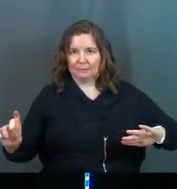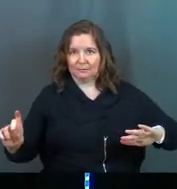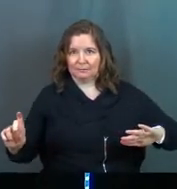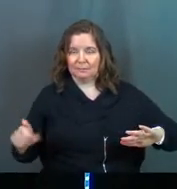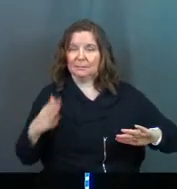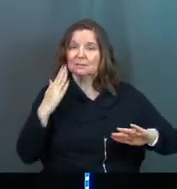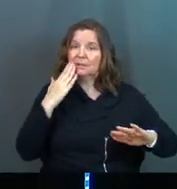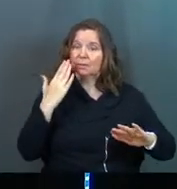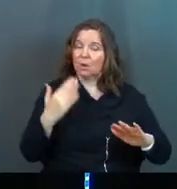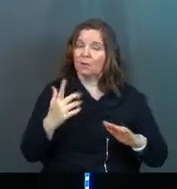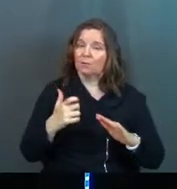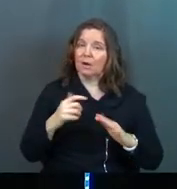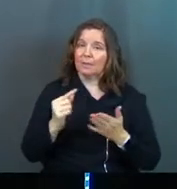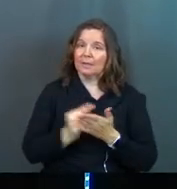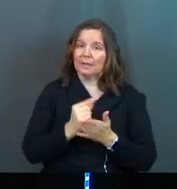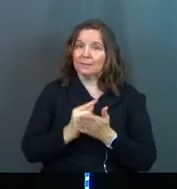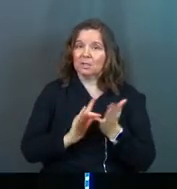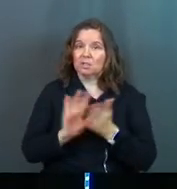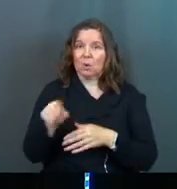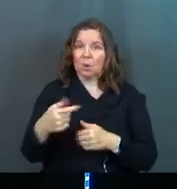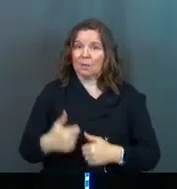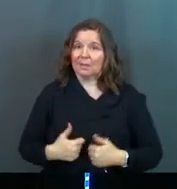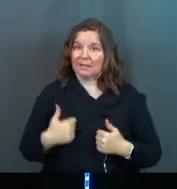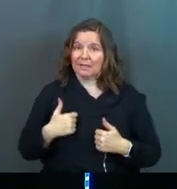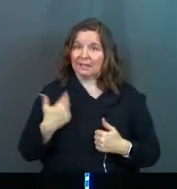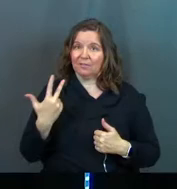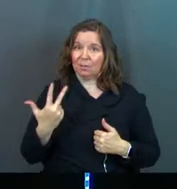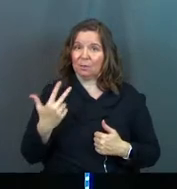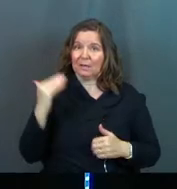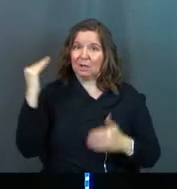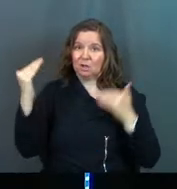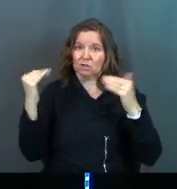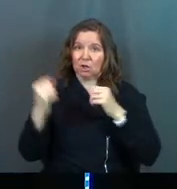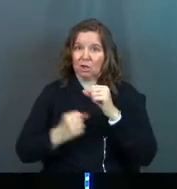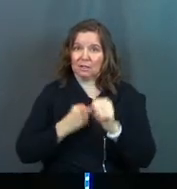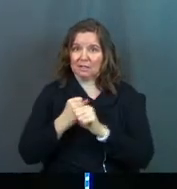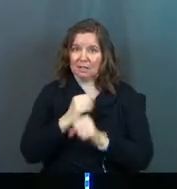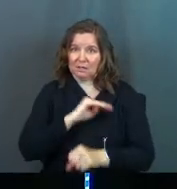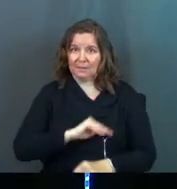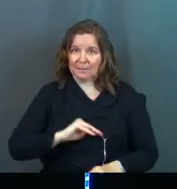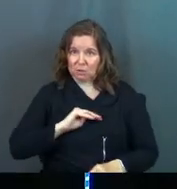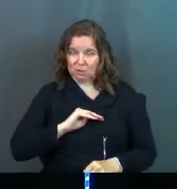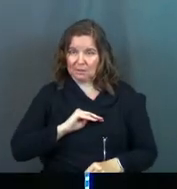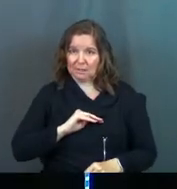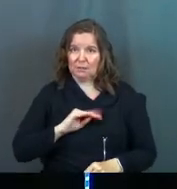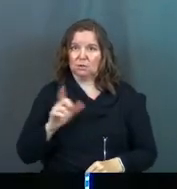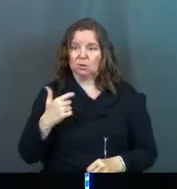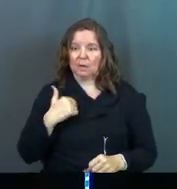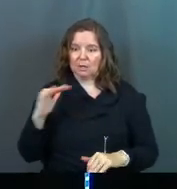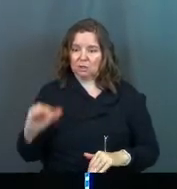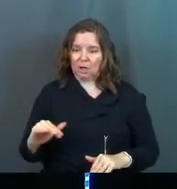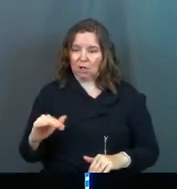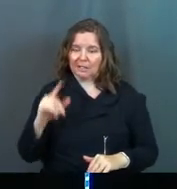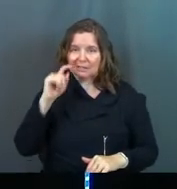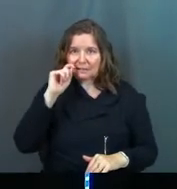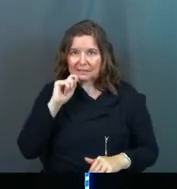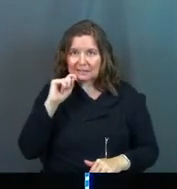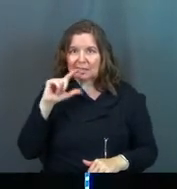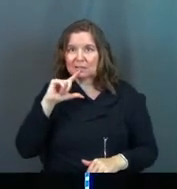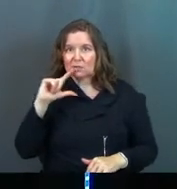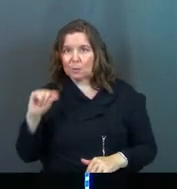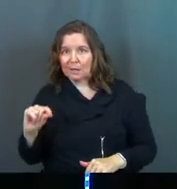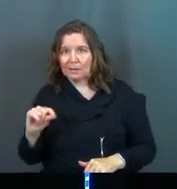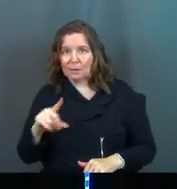Some of you guys know from the Gospels, Jesus only lived three adult years of ministry. Right? You got his childhood and his teens and his